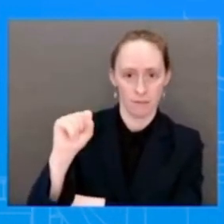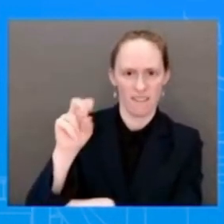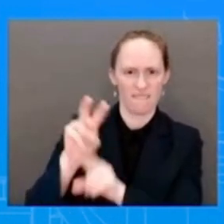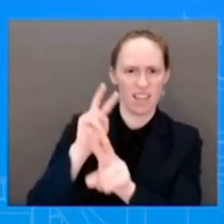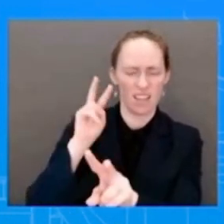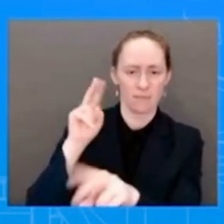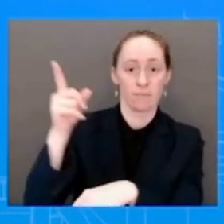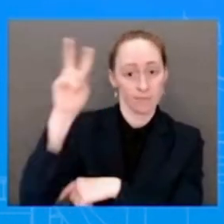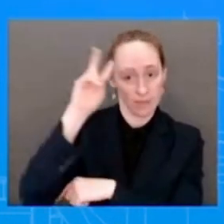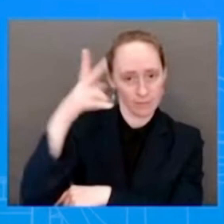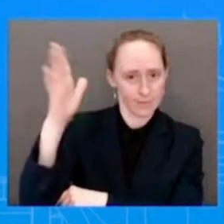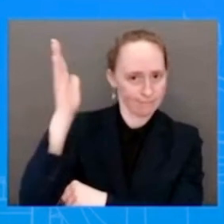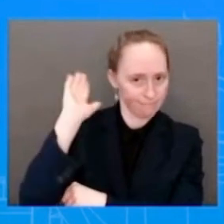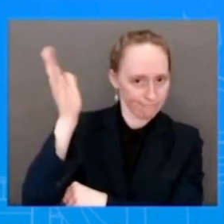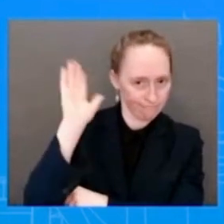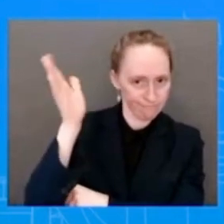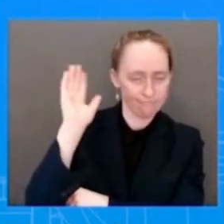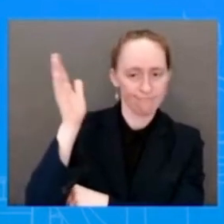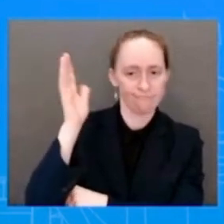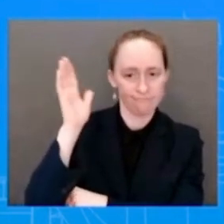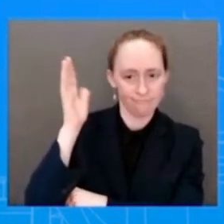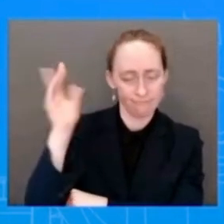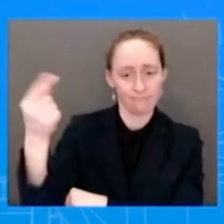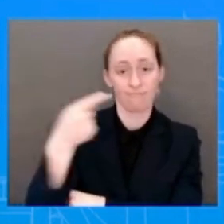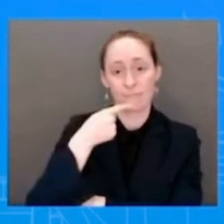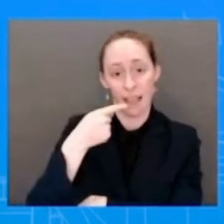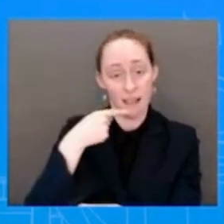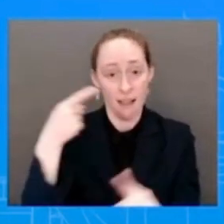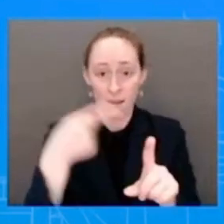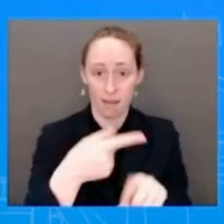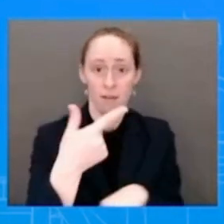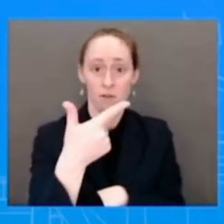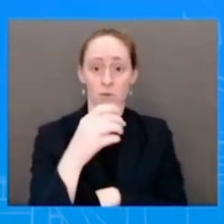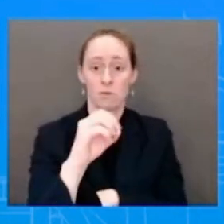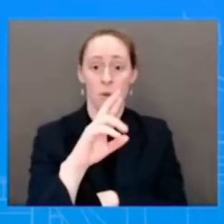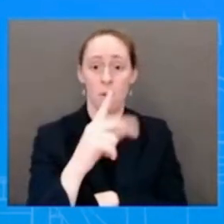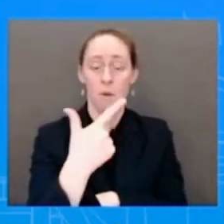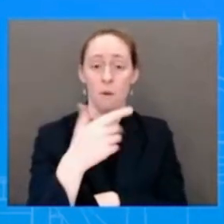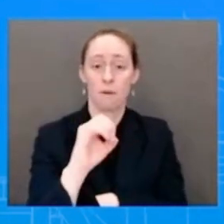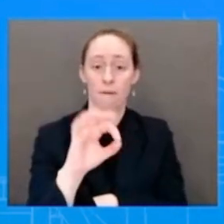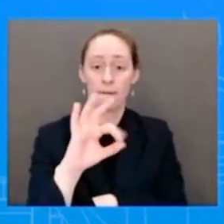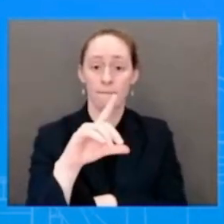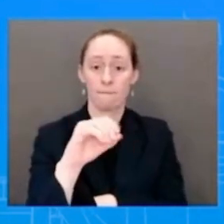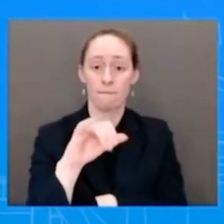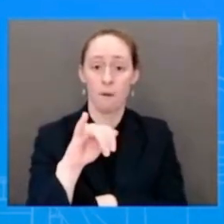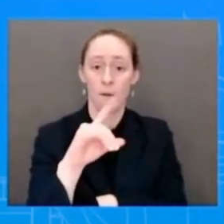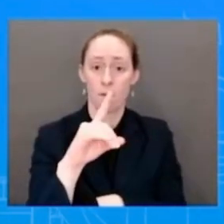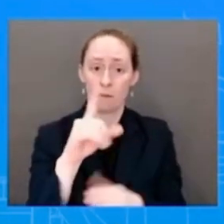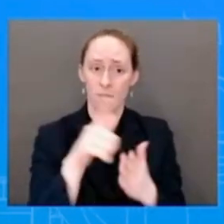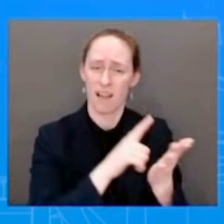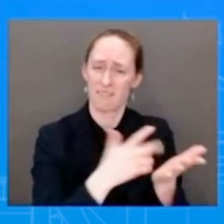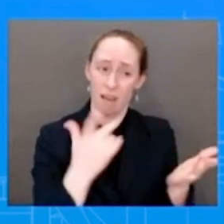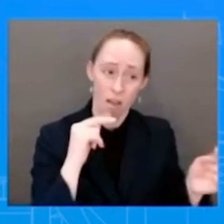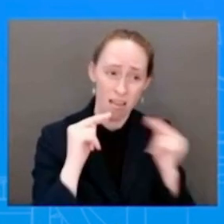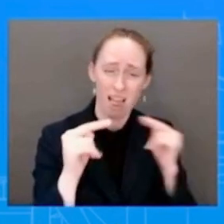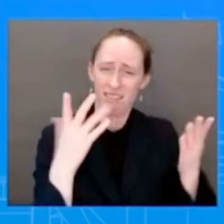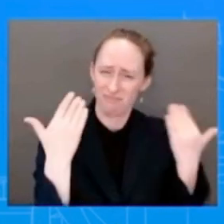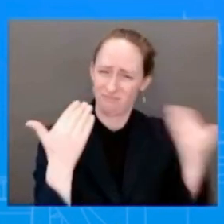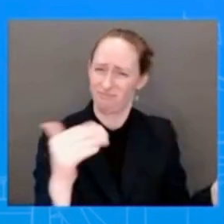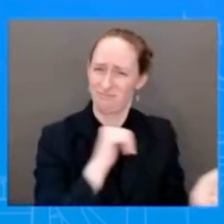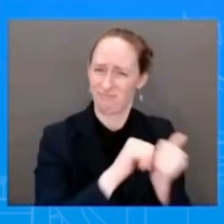non-negotiable yesterday in our exchange. You said that the White House was open to supporting something as long as it was done in a bipartisan